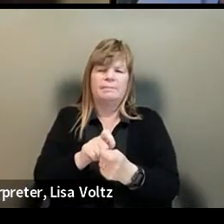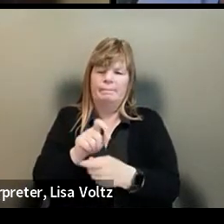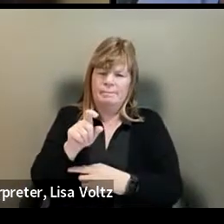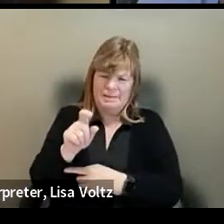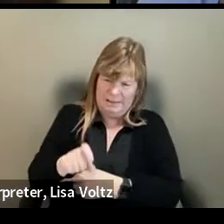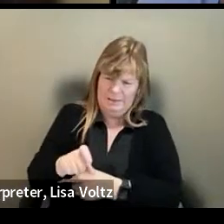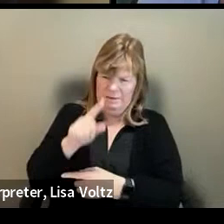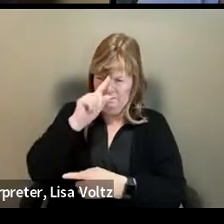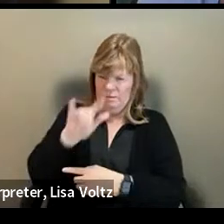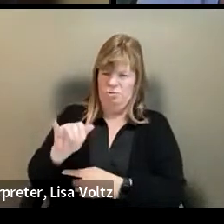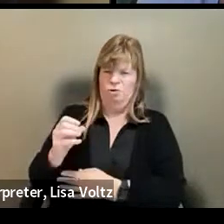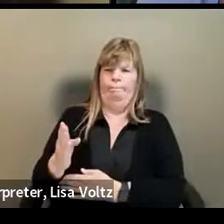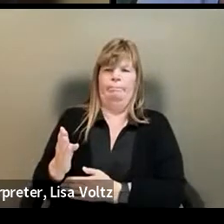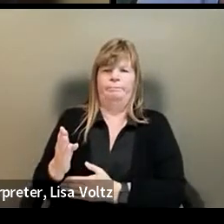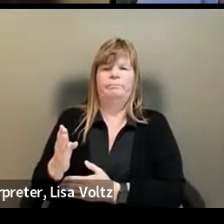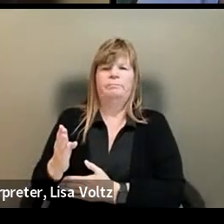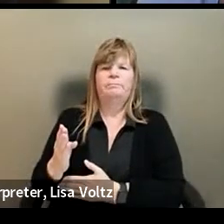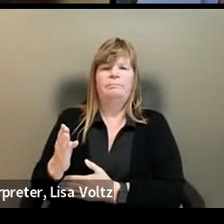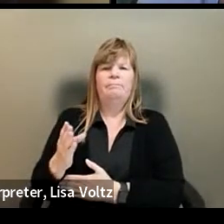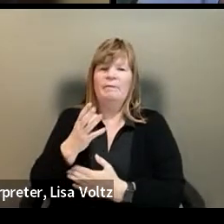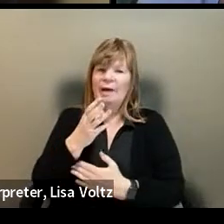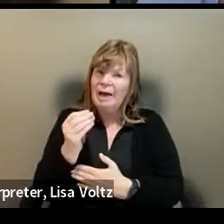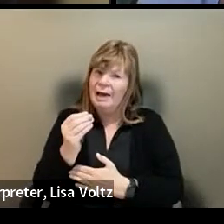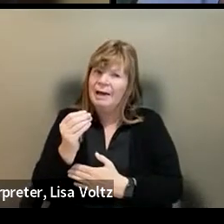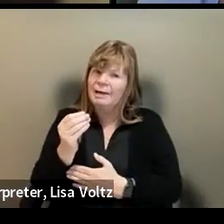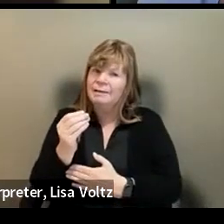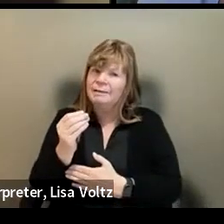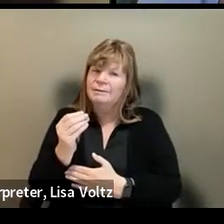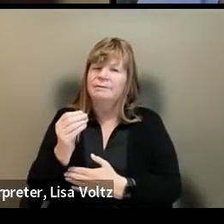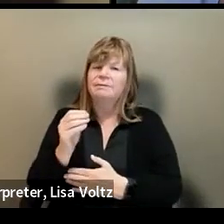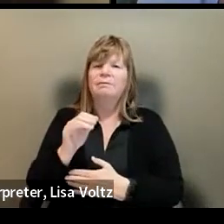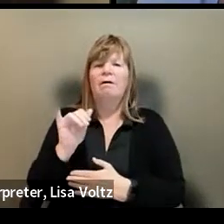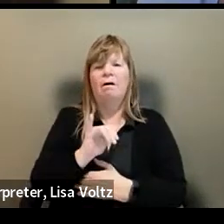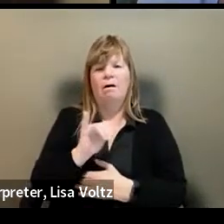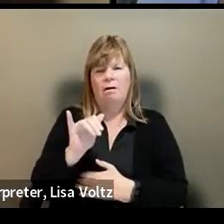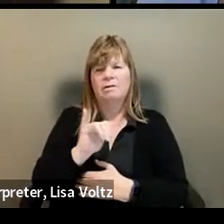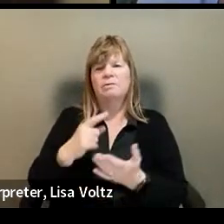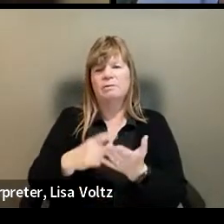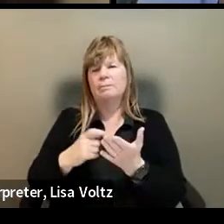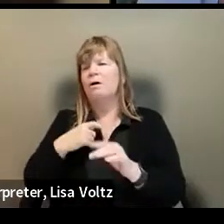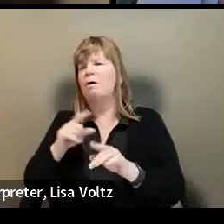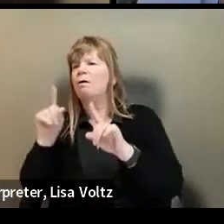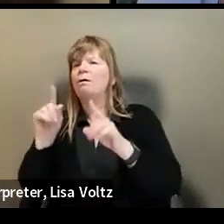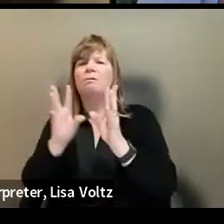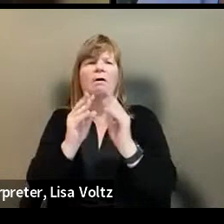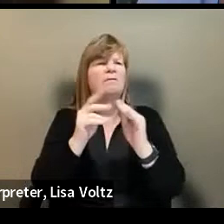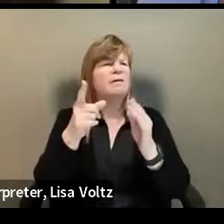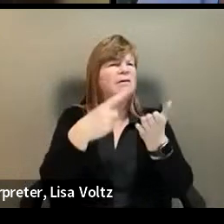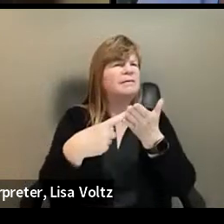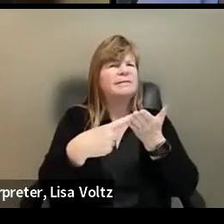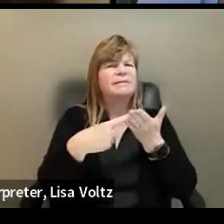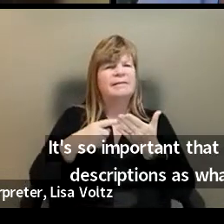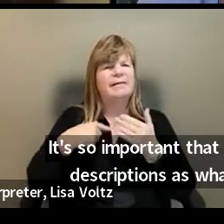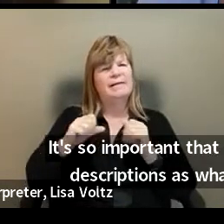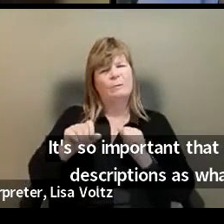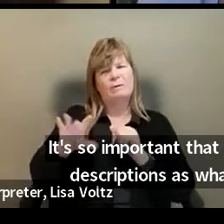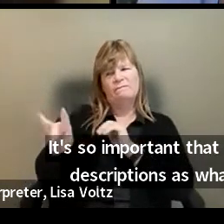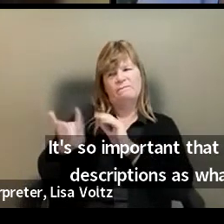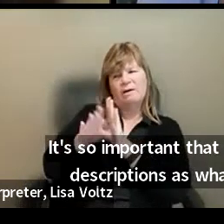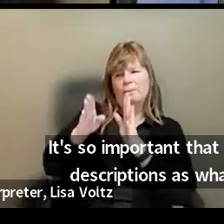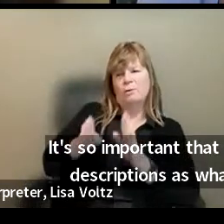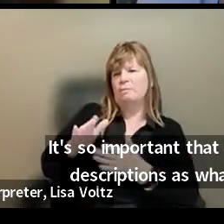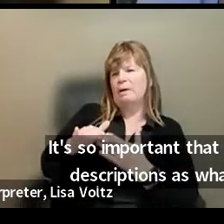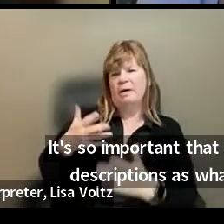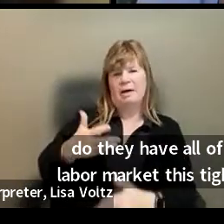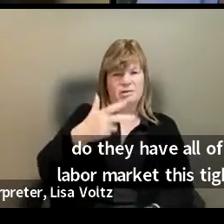needed? Um, and then even there's even some talk, um, you know, when I go to conferences and so on of, can we find someone with like three